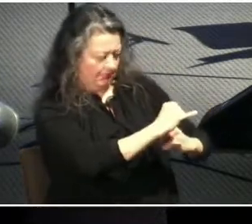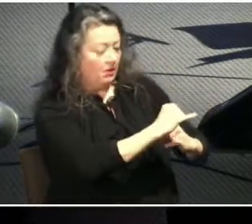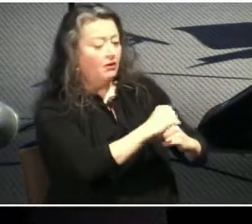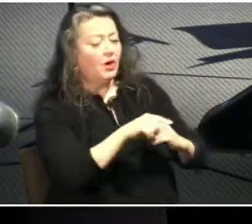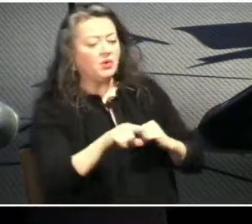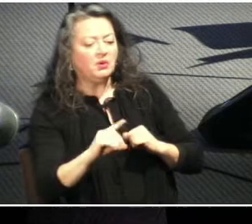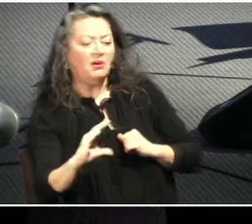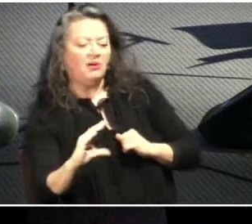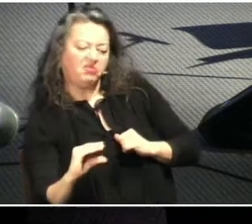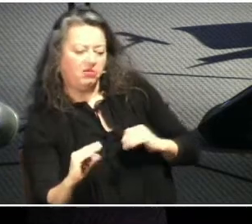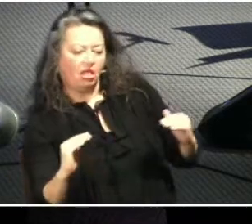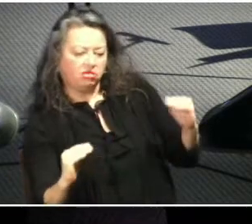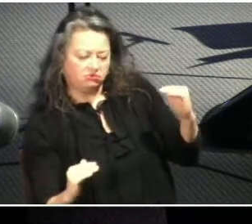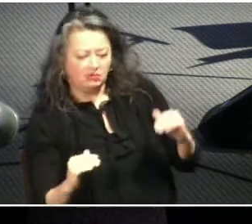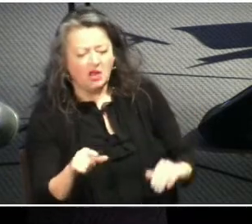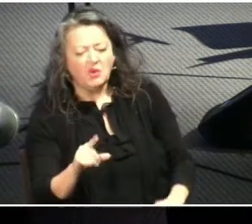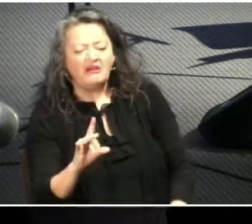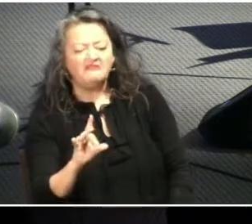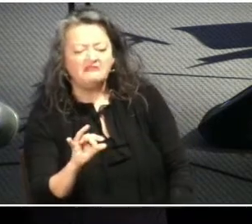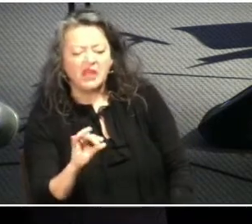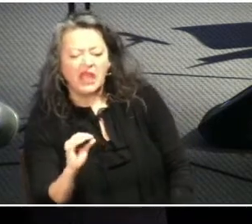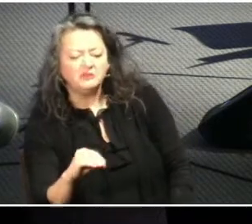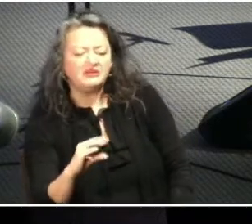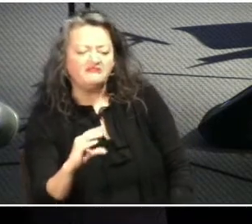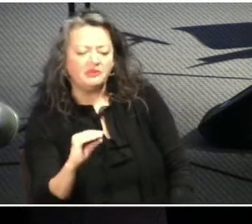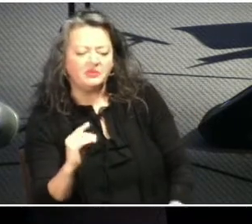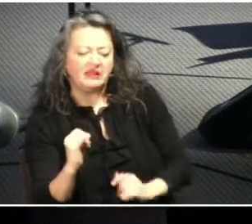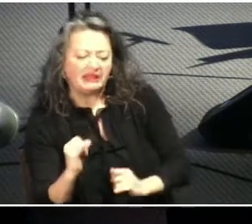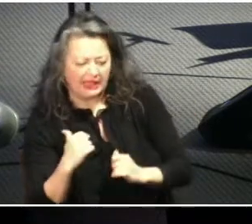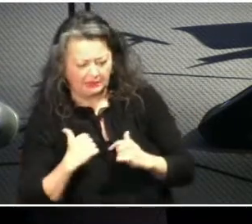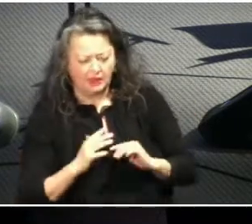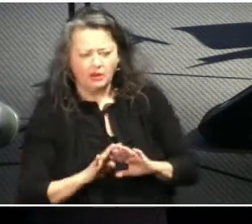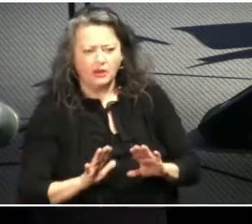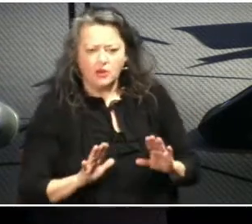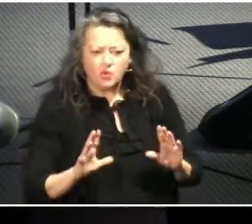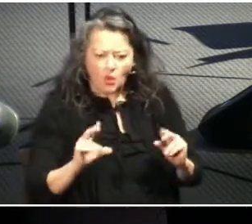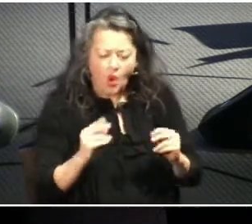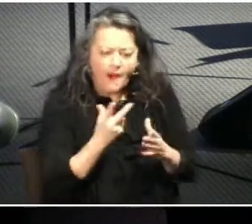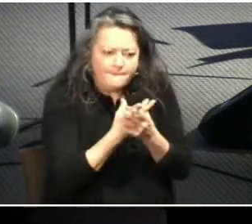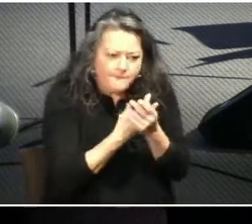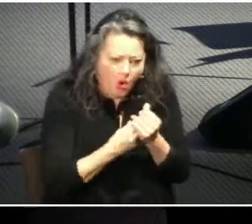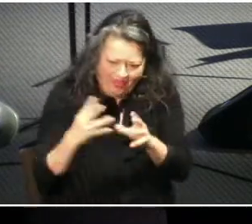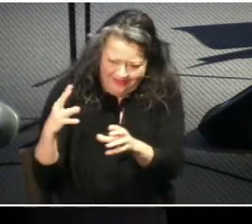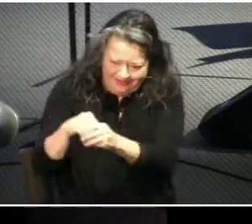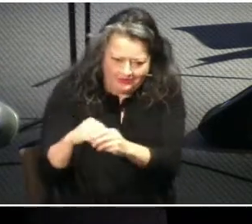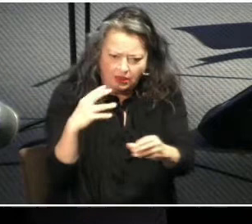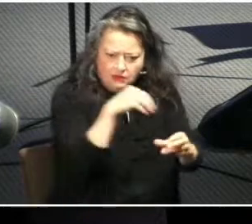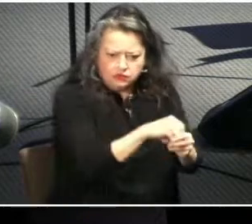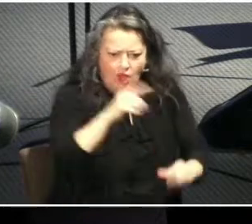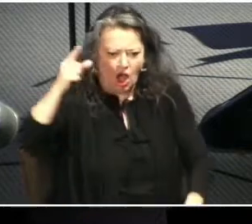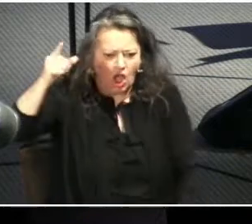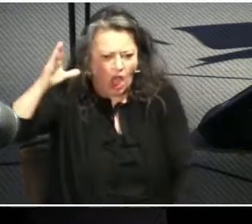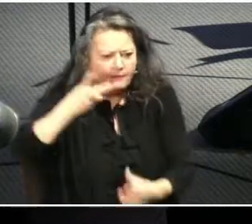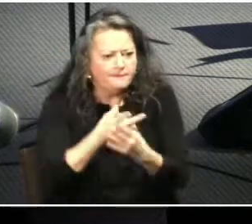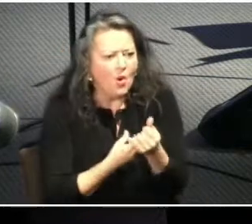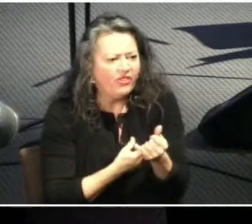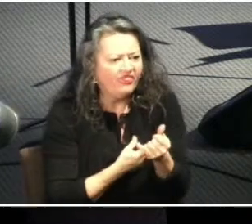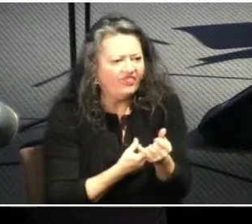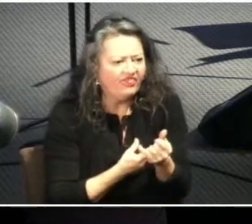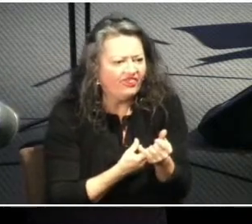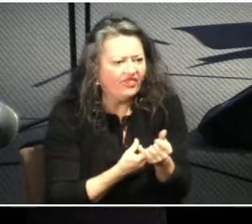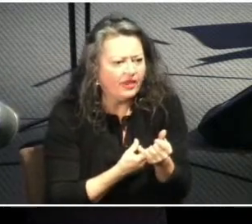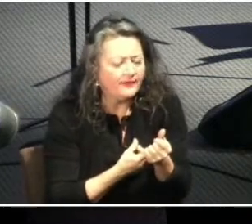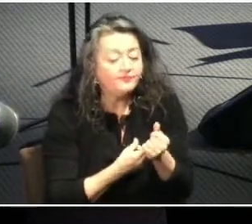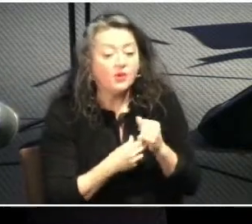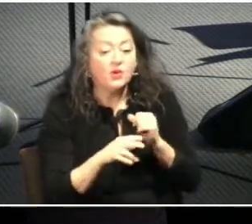or 50 both are image bearers of god and in the new testament husbands